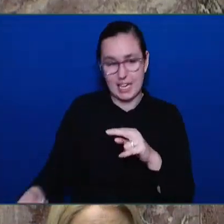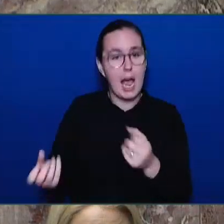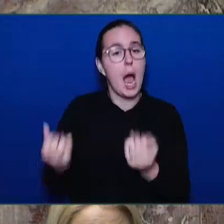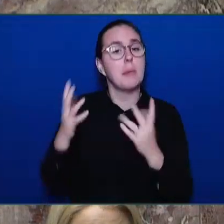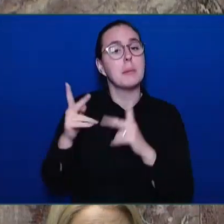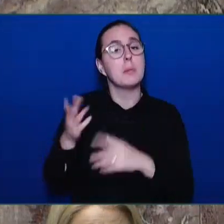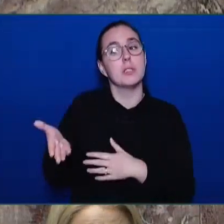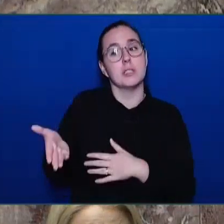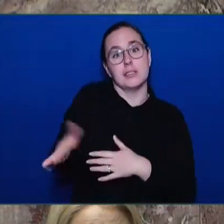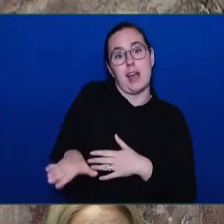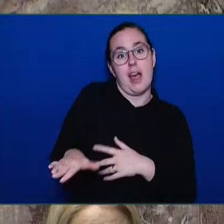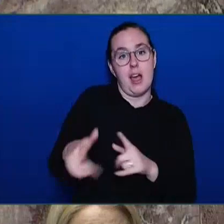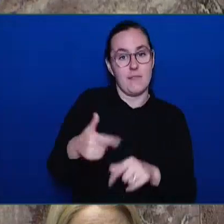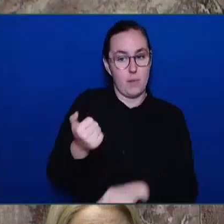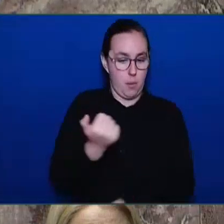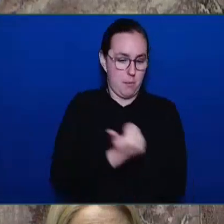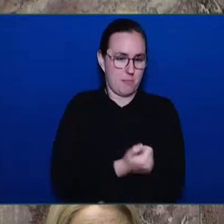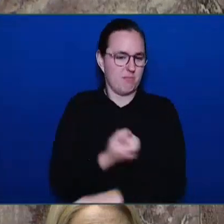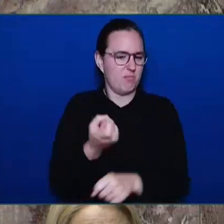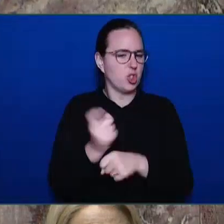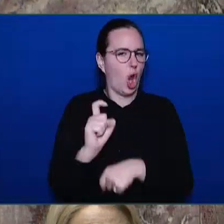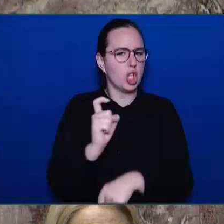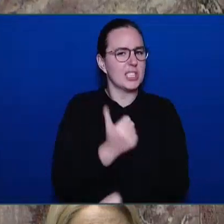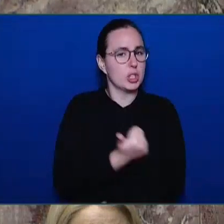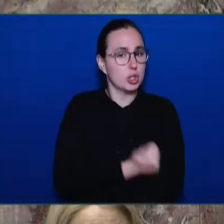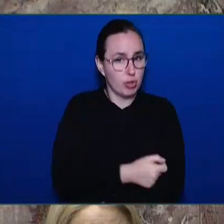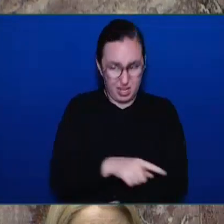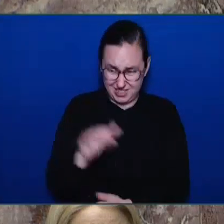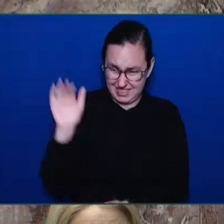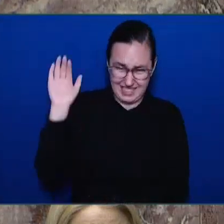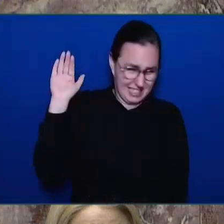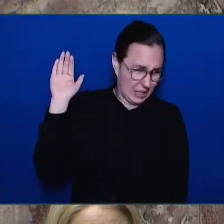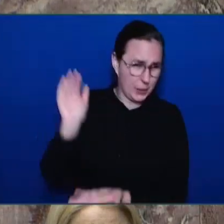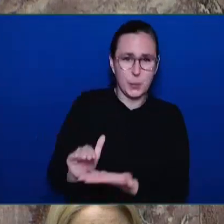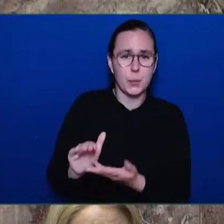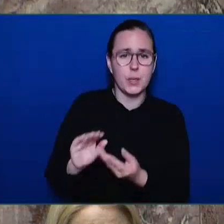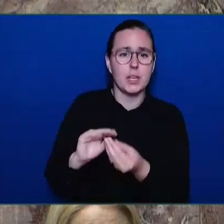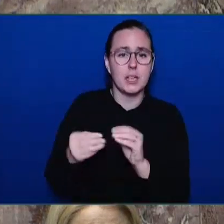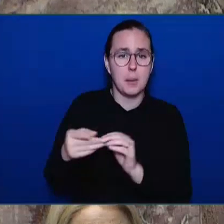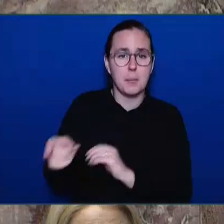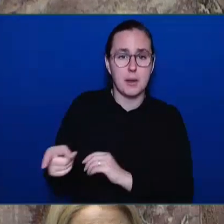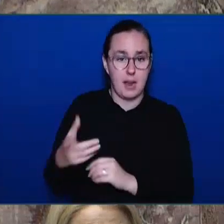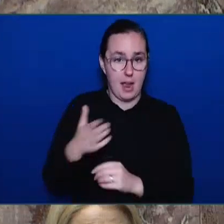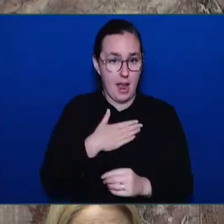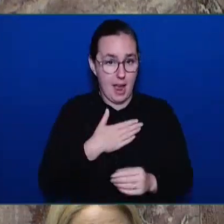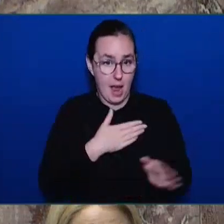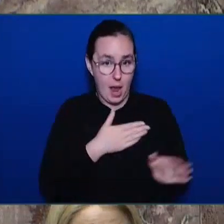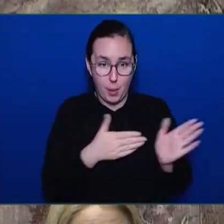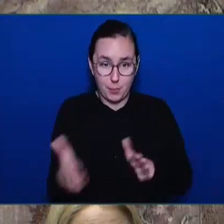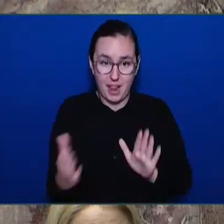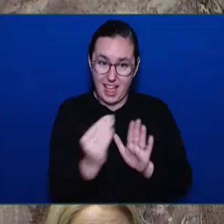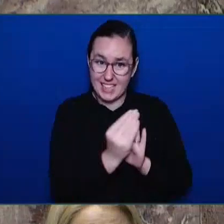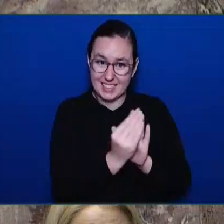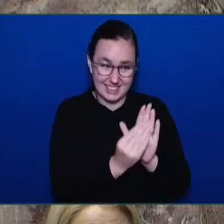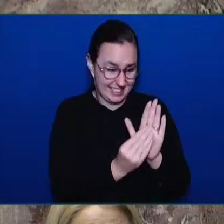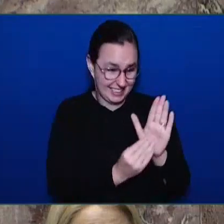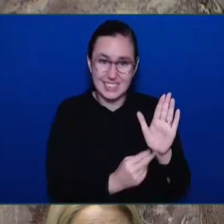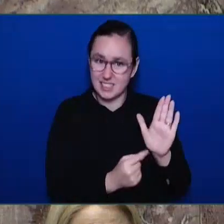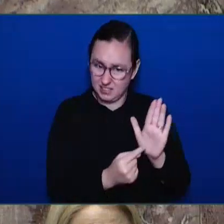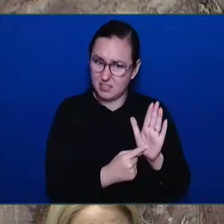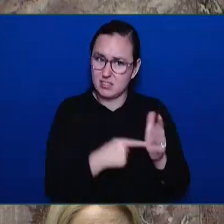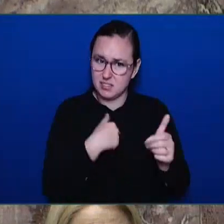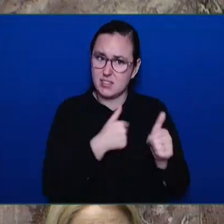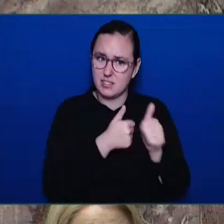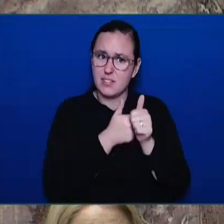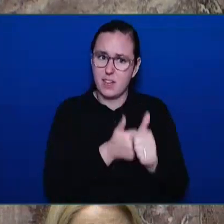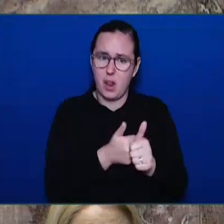that the work that we had laid out in our plan was working. That is the work that we are going to continue to do. We